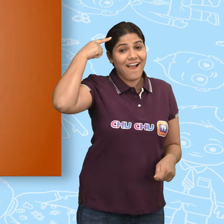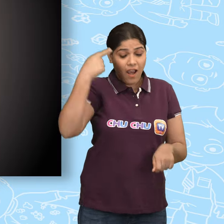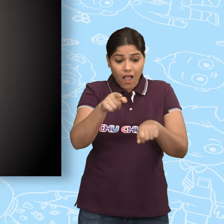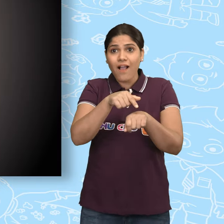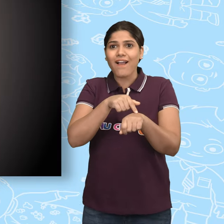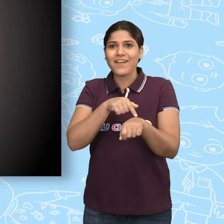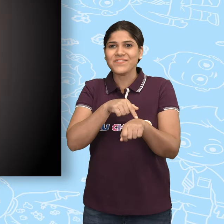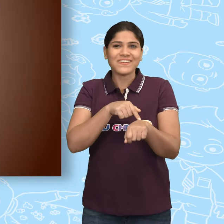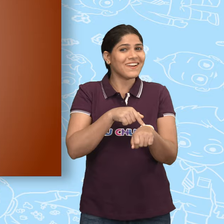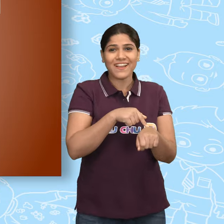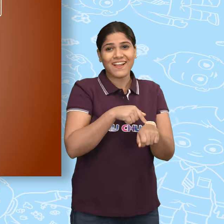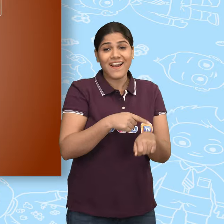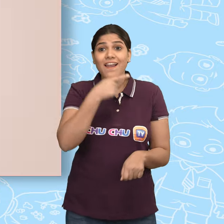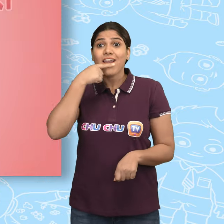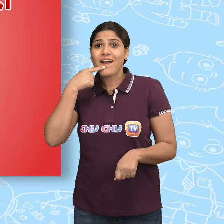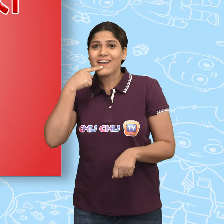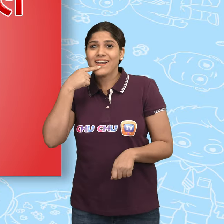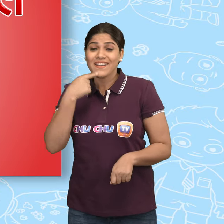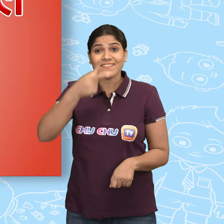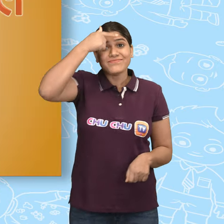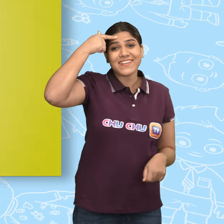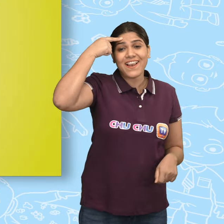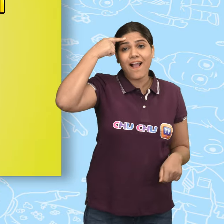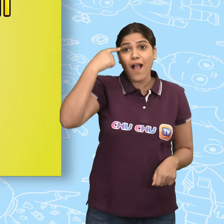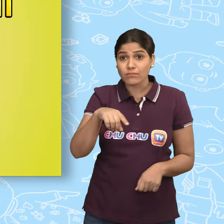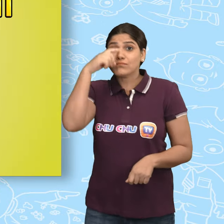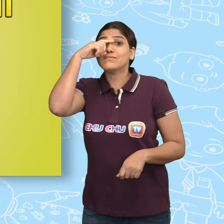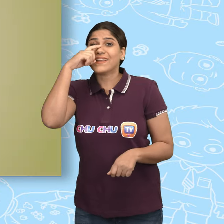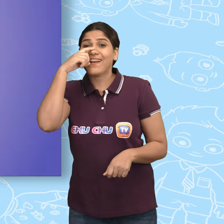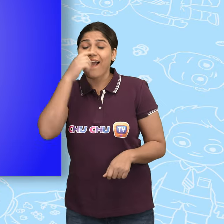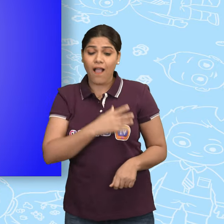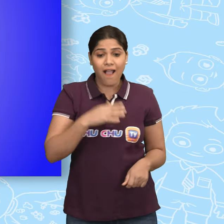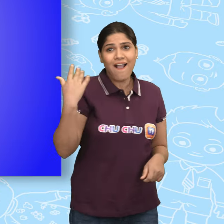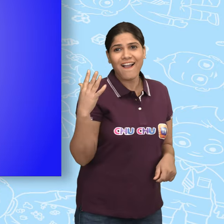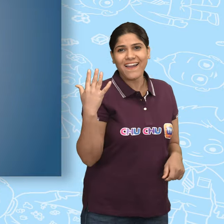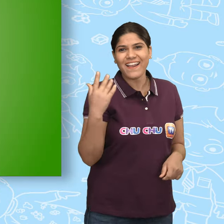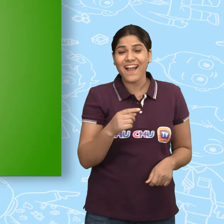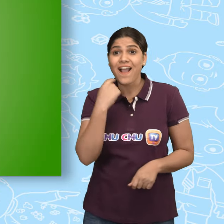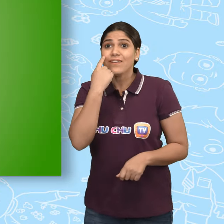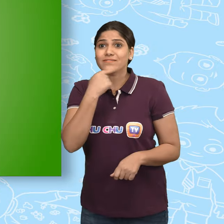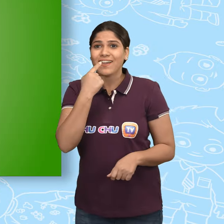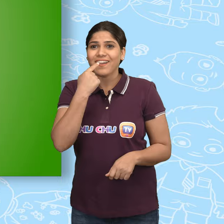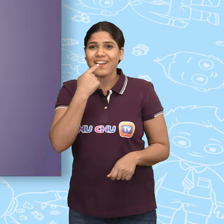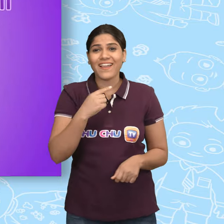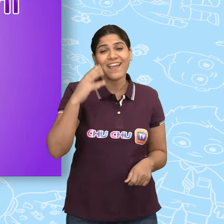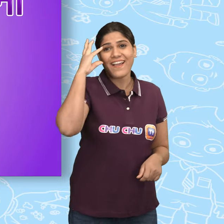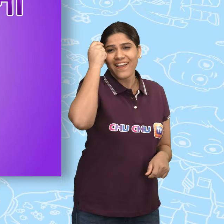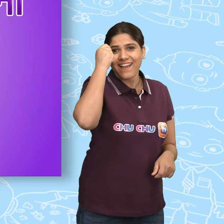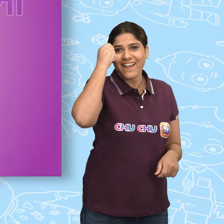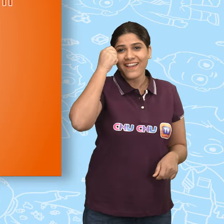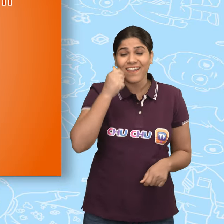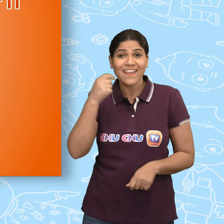Kala, bora, lal, pila, nila, hara, bangni,